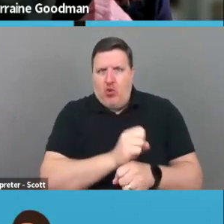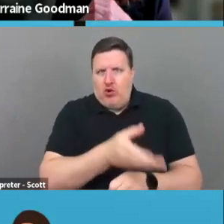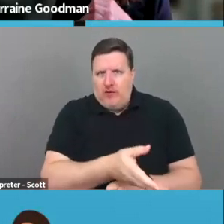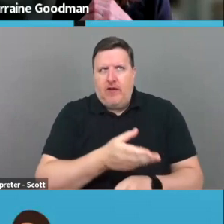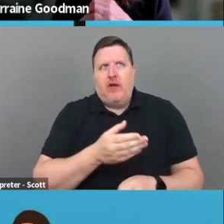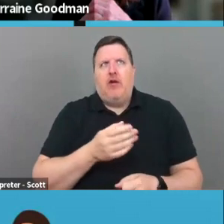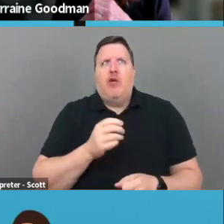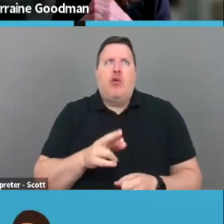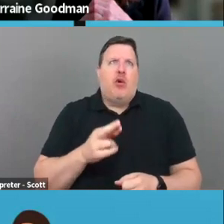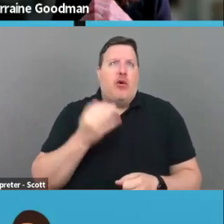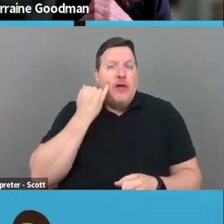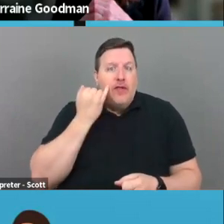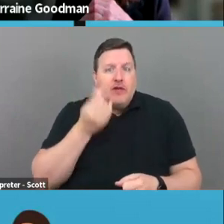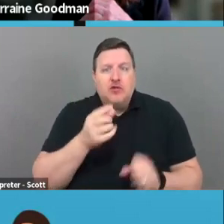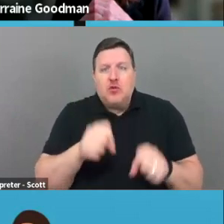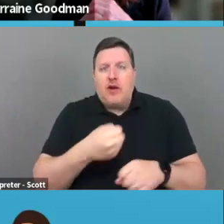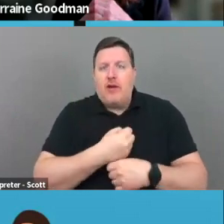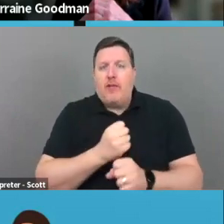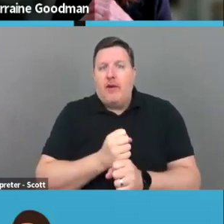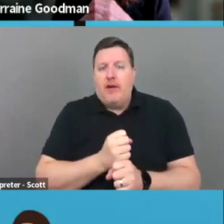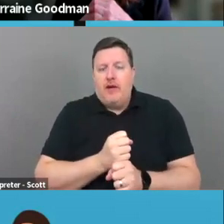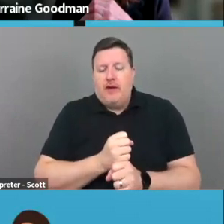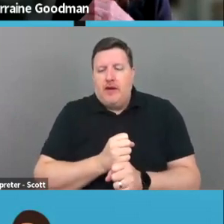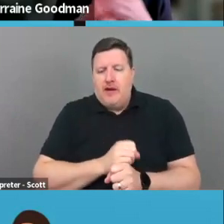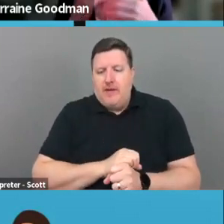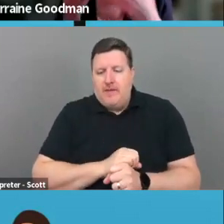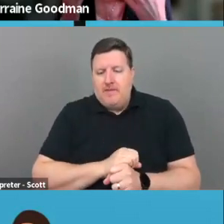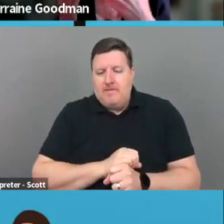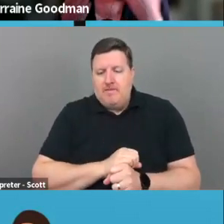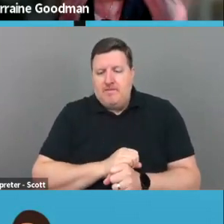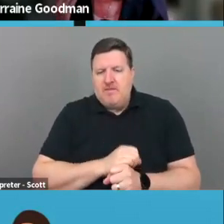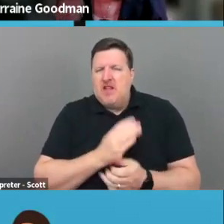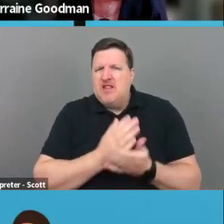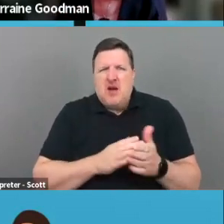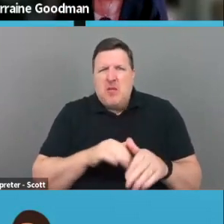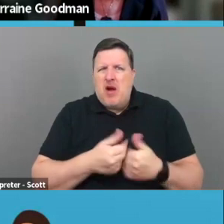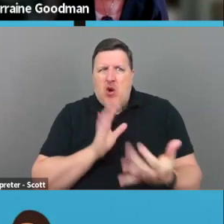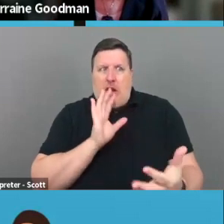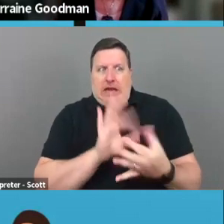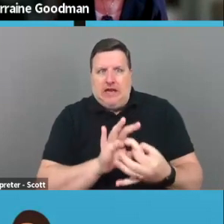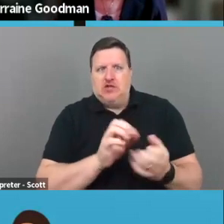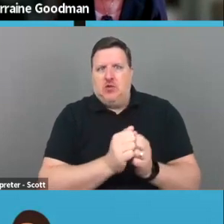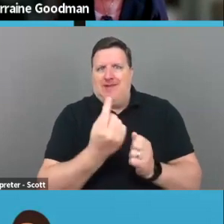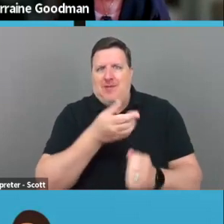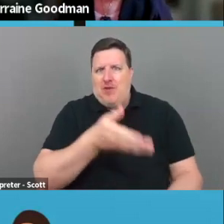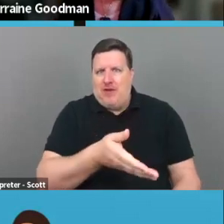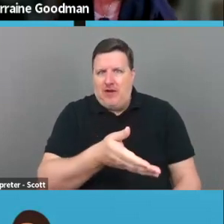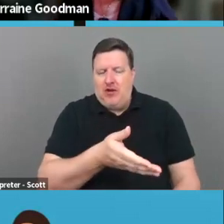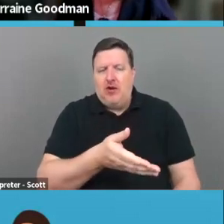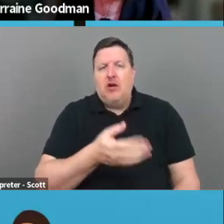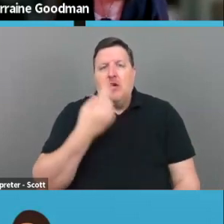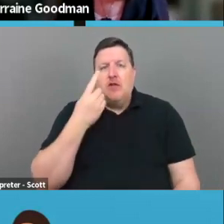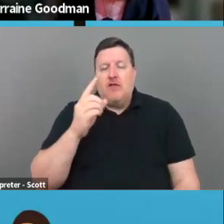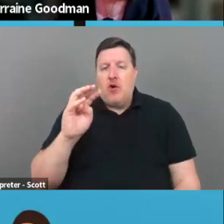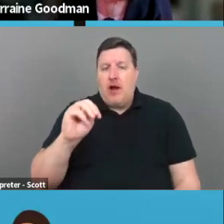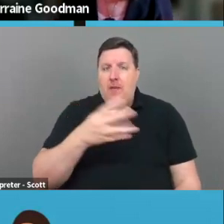you are able to make a connection of some sort. I will tell you, for M&T